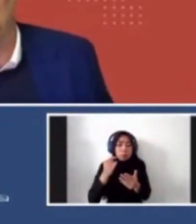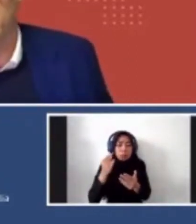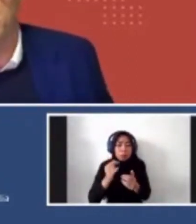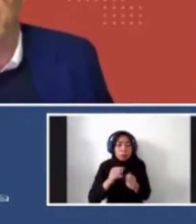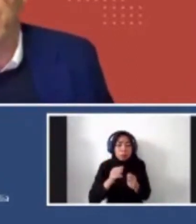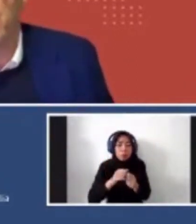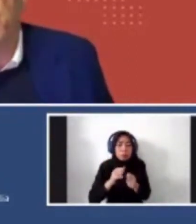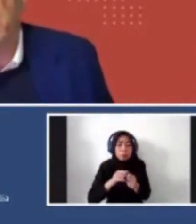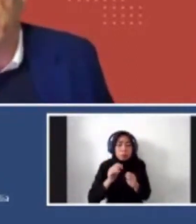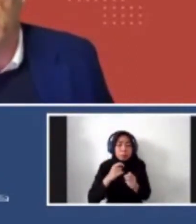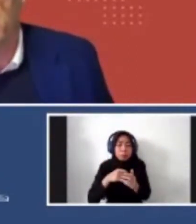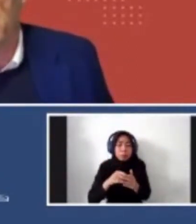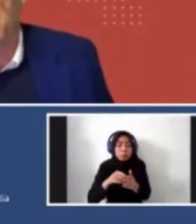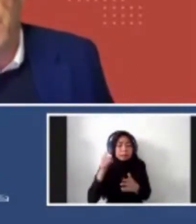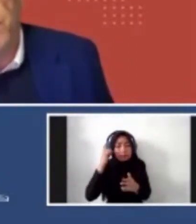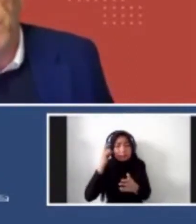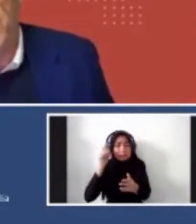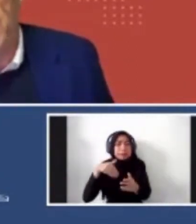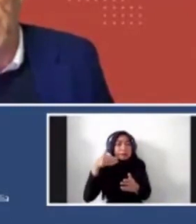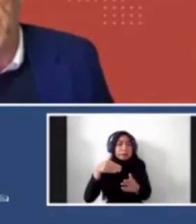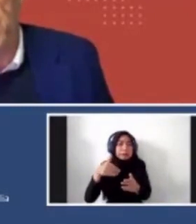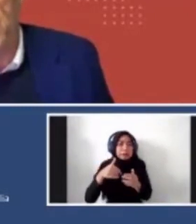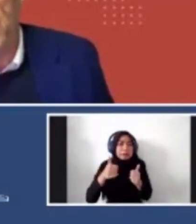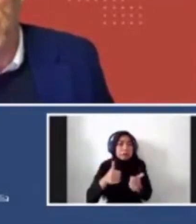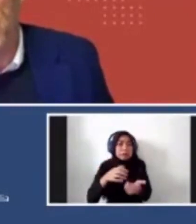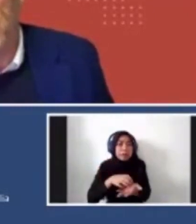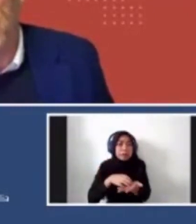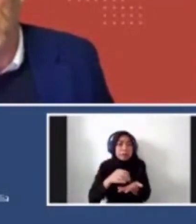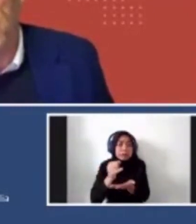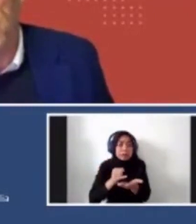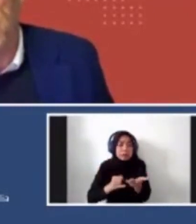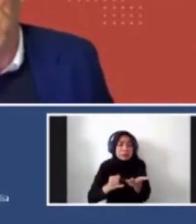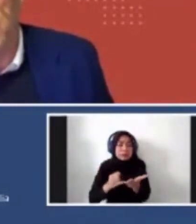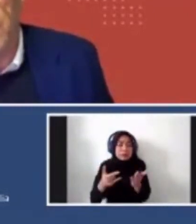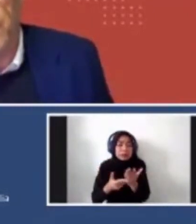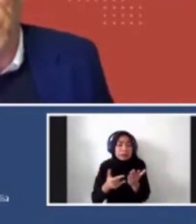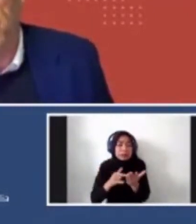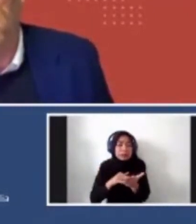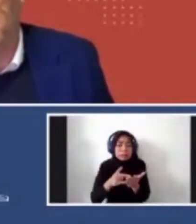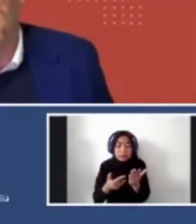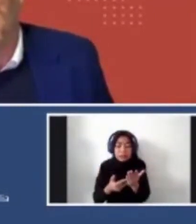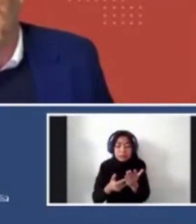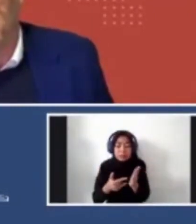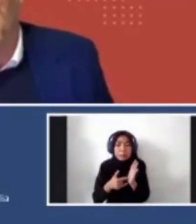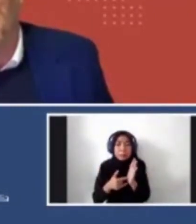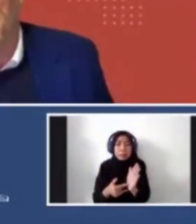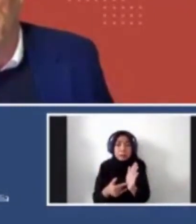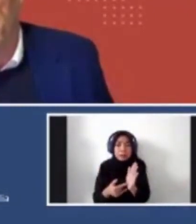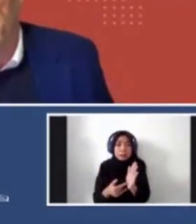exists in physical space, but the digital publics. I mean, you would, you know, one could argue, and it's obviously true that,